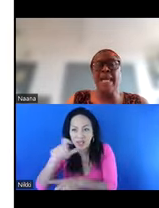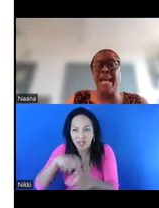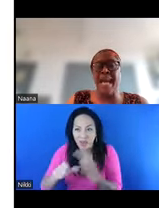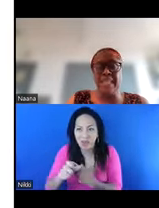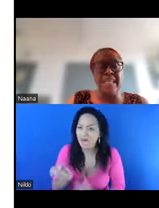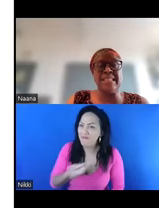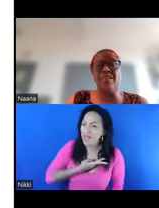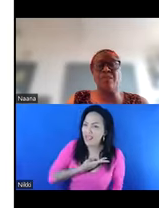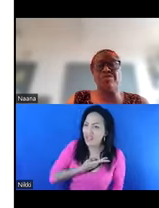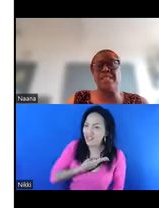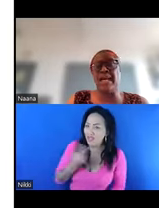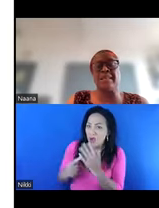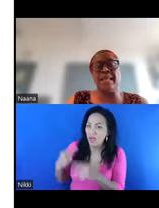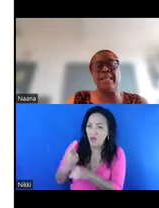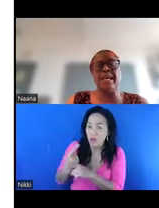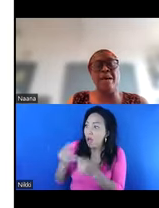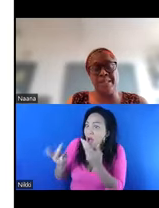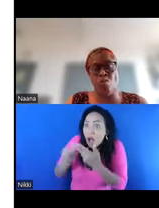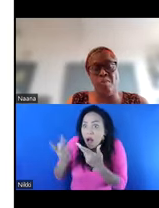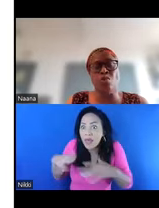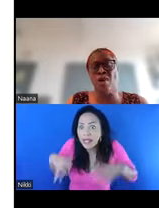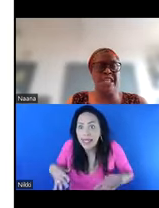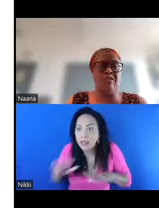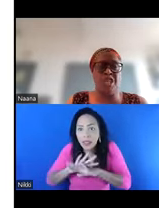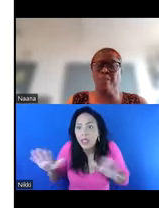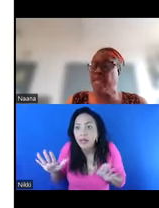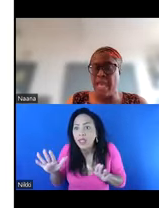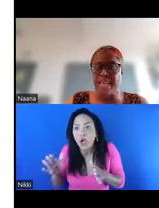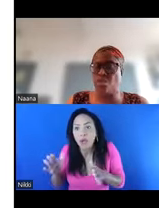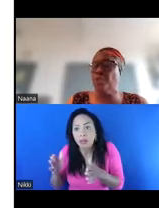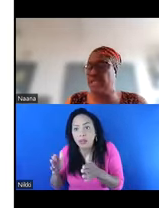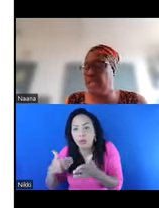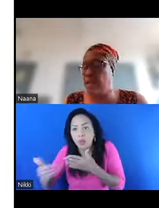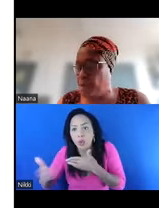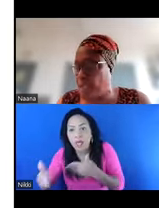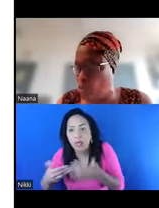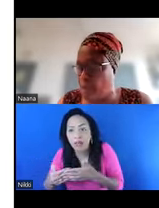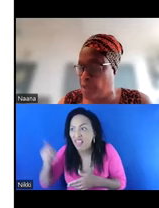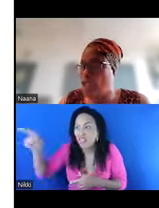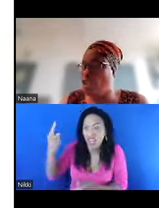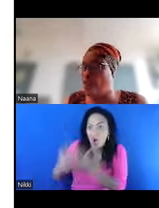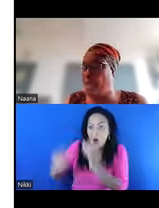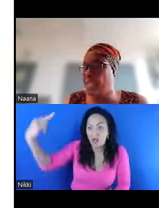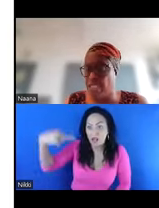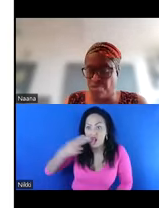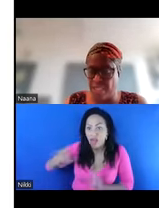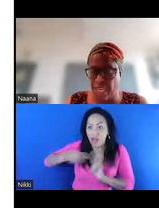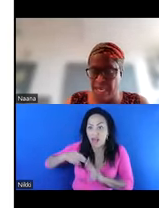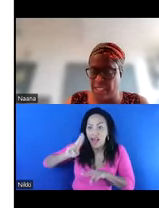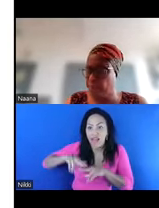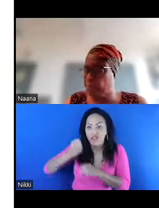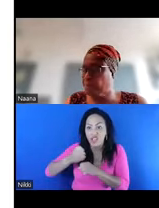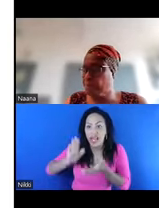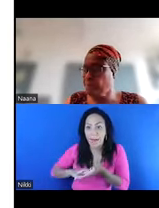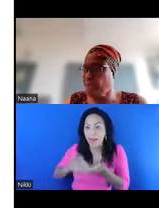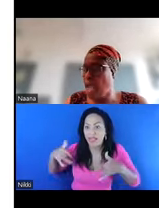women, their other needs are not addressed other than they come as a woman who has FGM and that's all they see about that woman. So for me, this is really